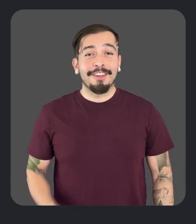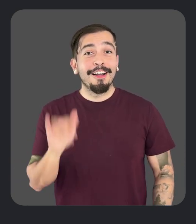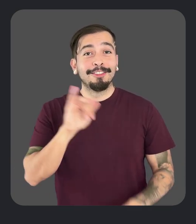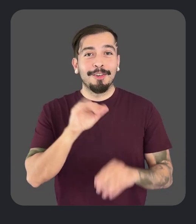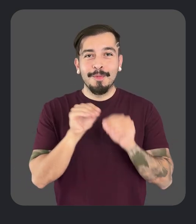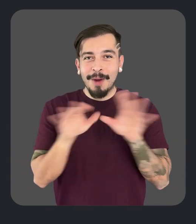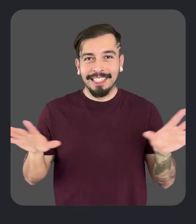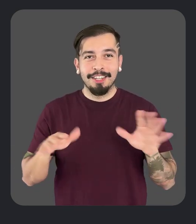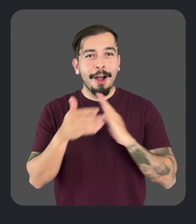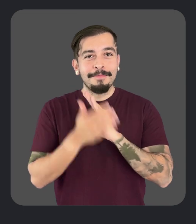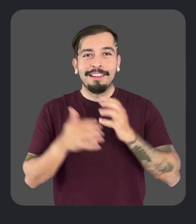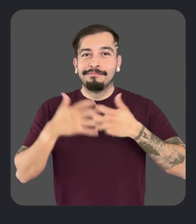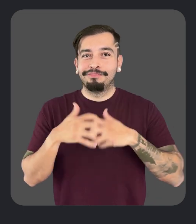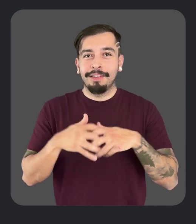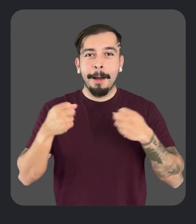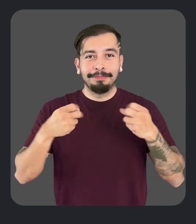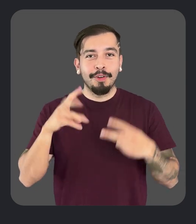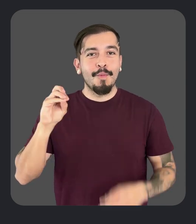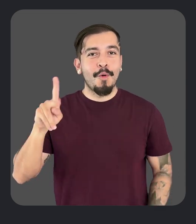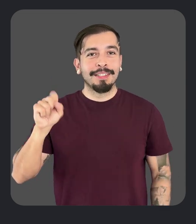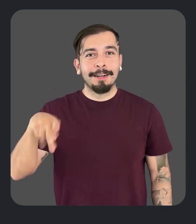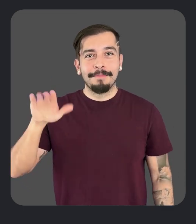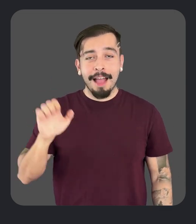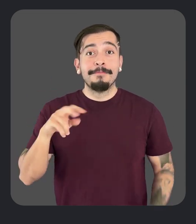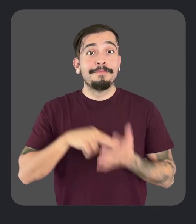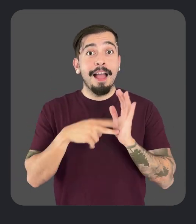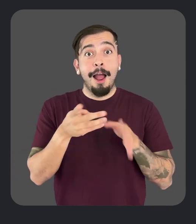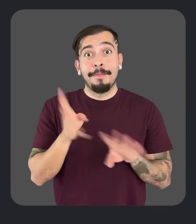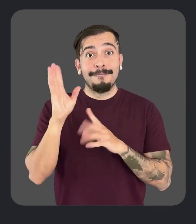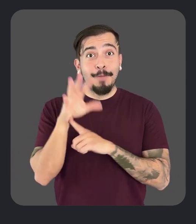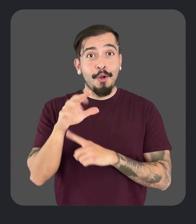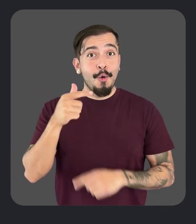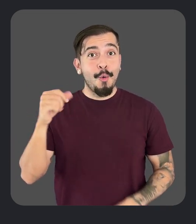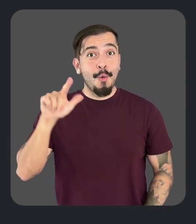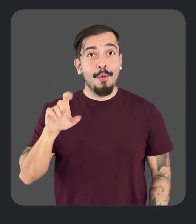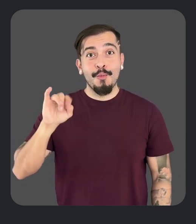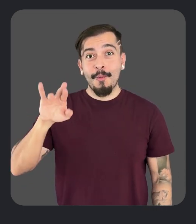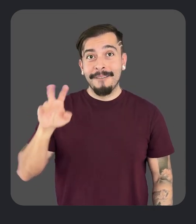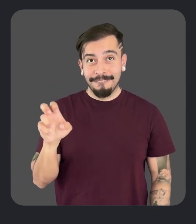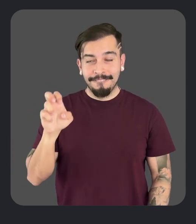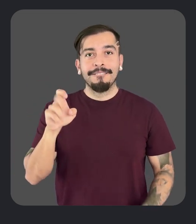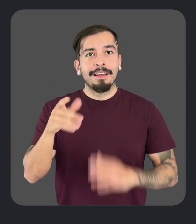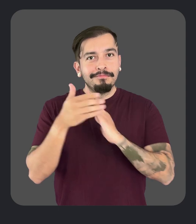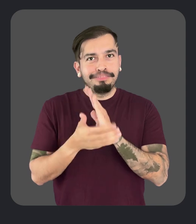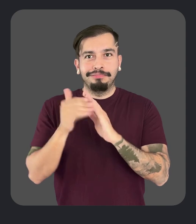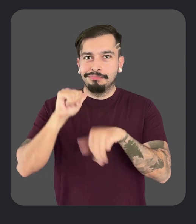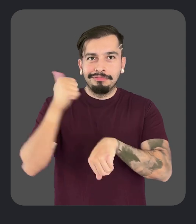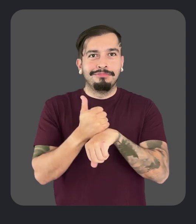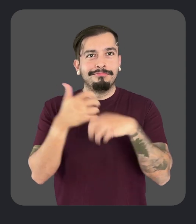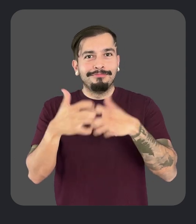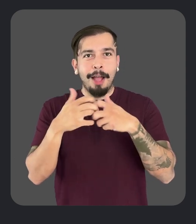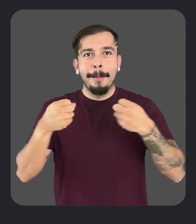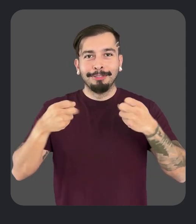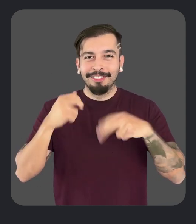We also released automatically generated captions in Workspace. This means that when users upload a video to Google Drive, captions are